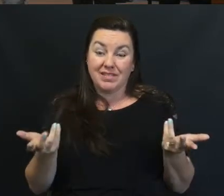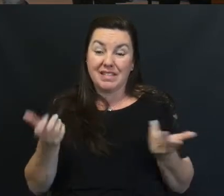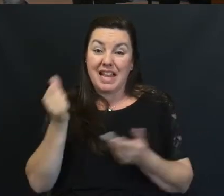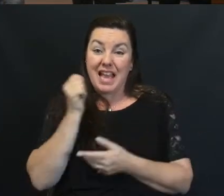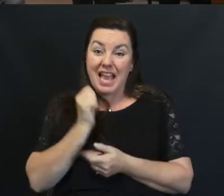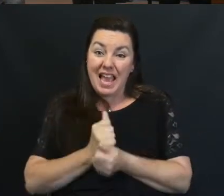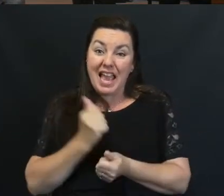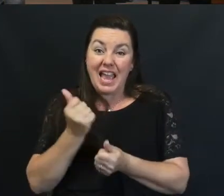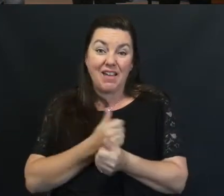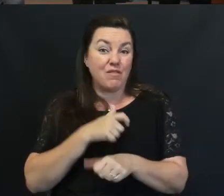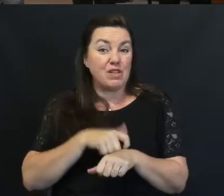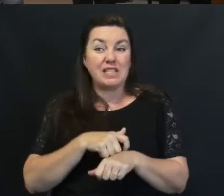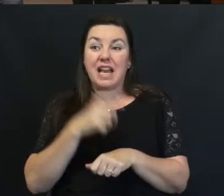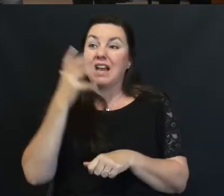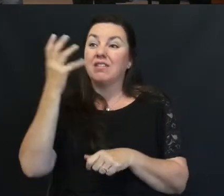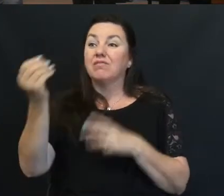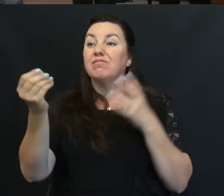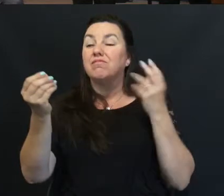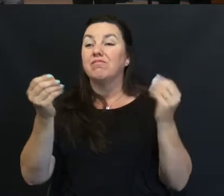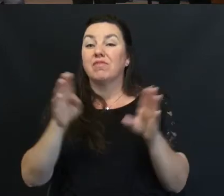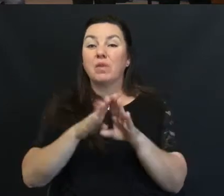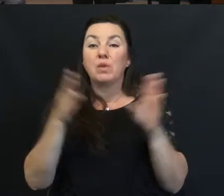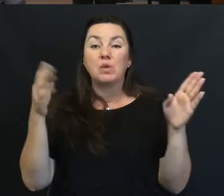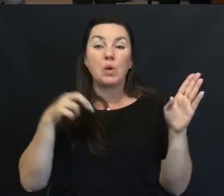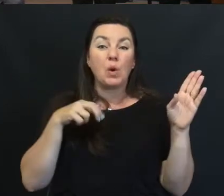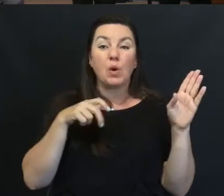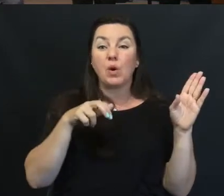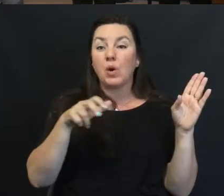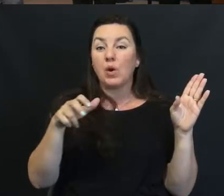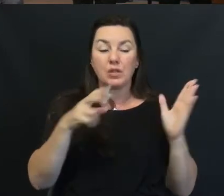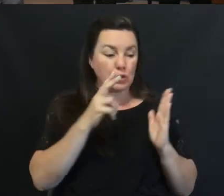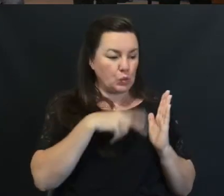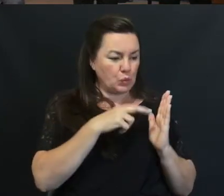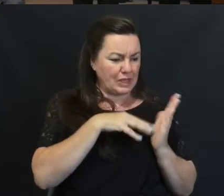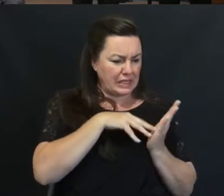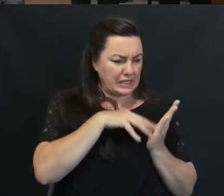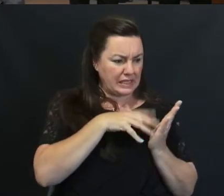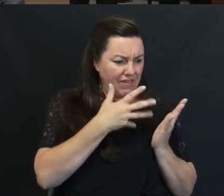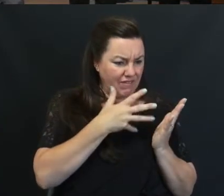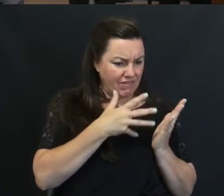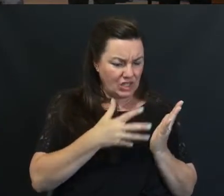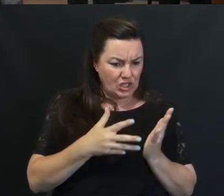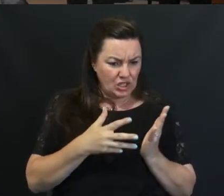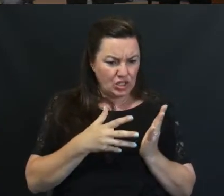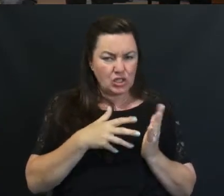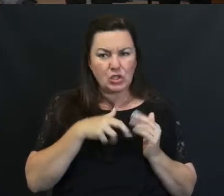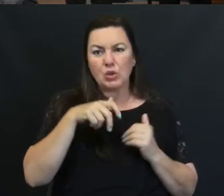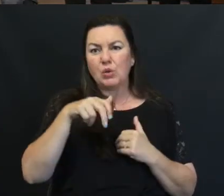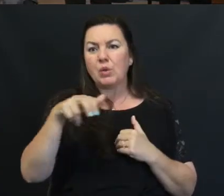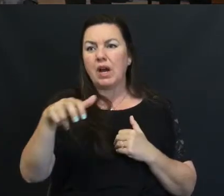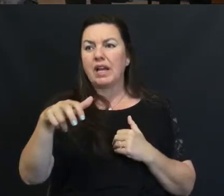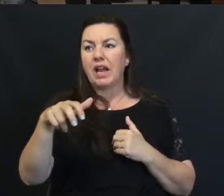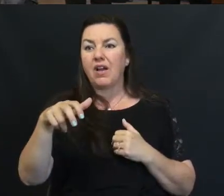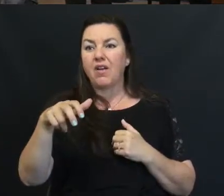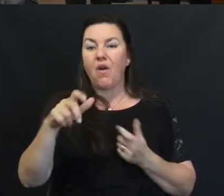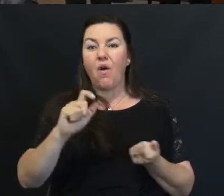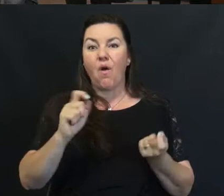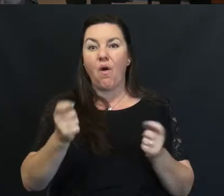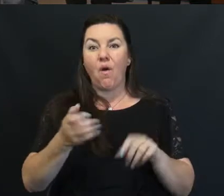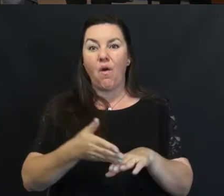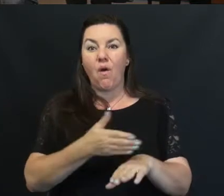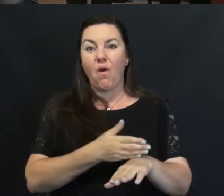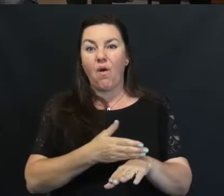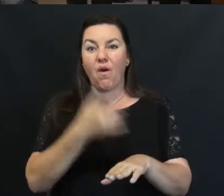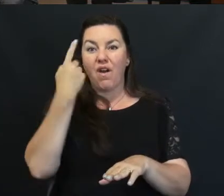we walk out the doors, after we have read the word of God, studied the word of God, we are changed for the better